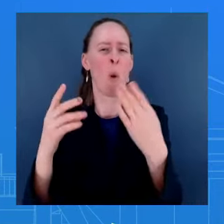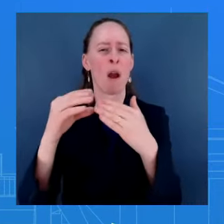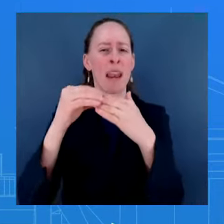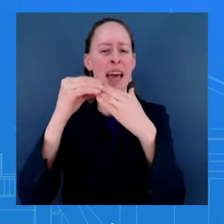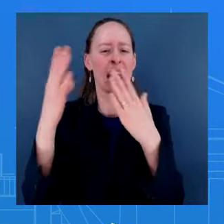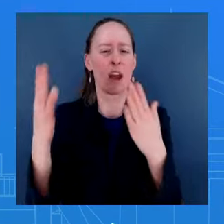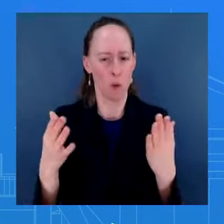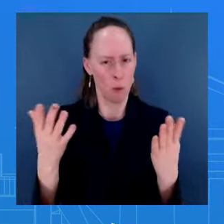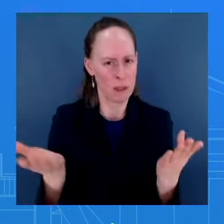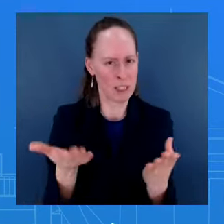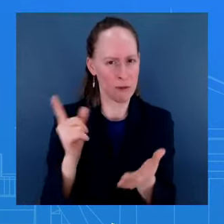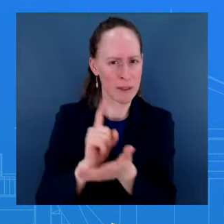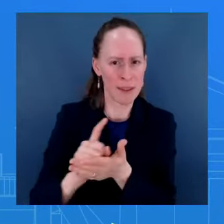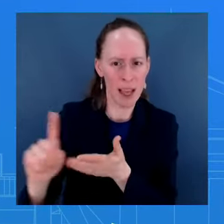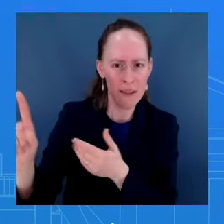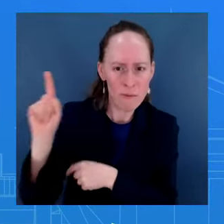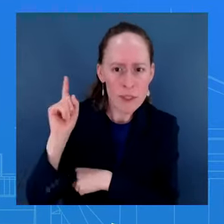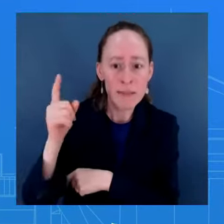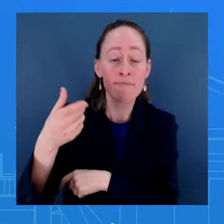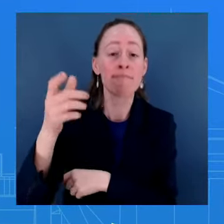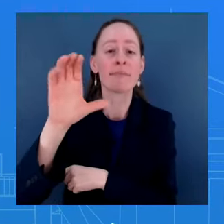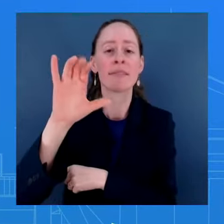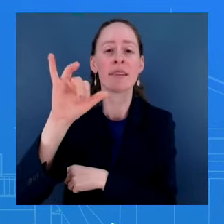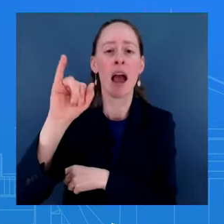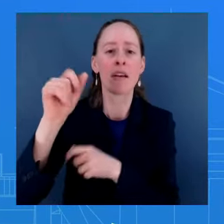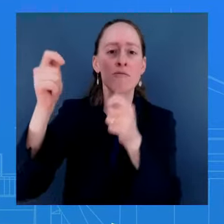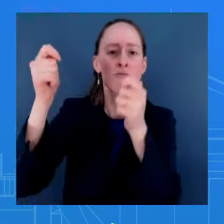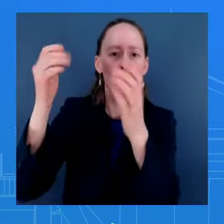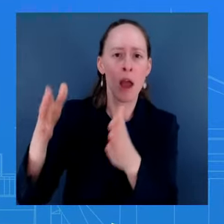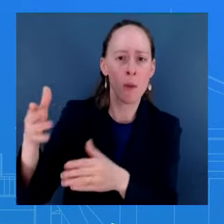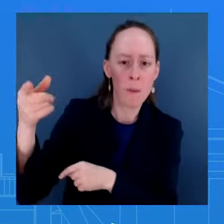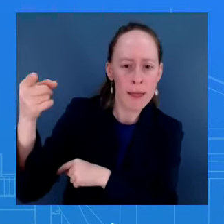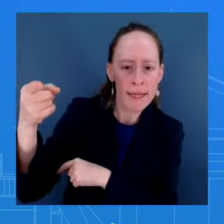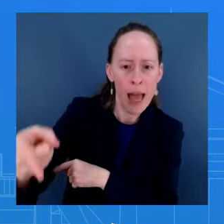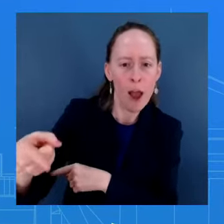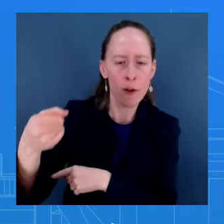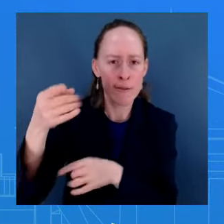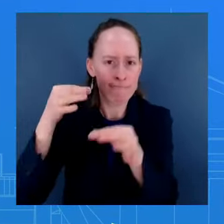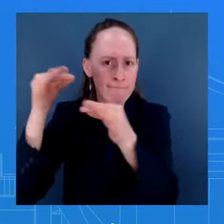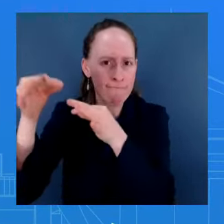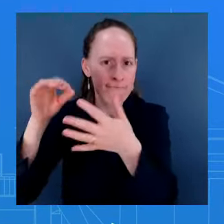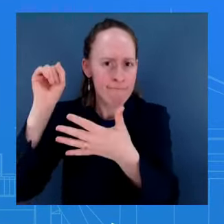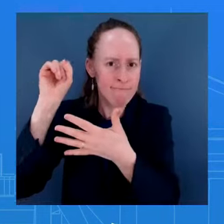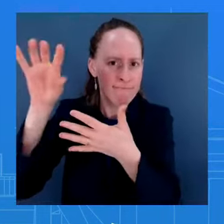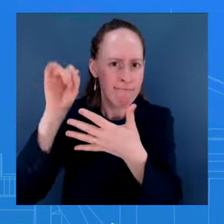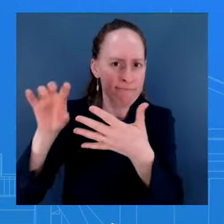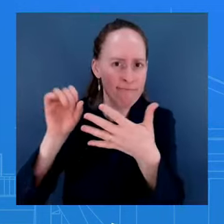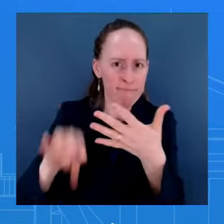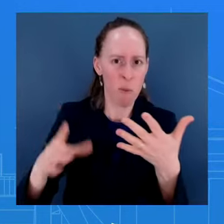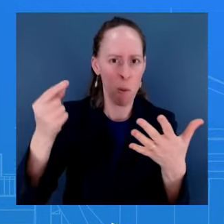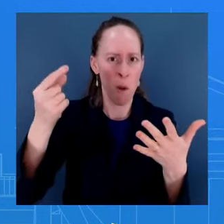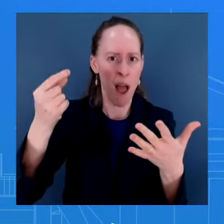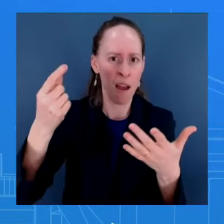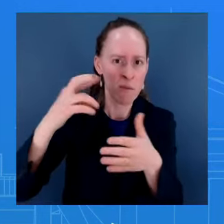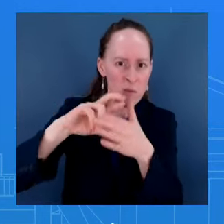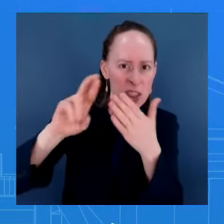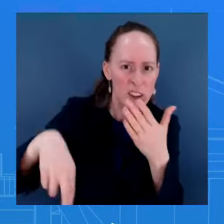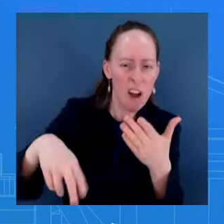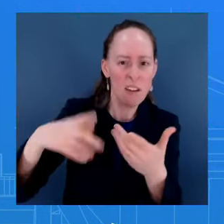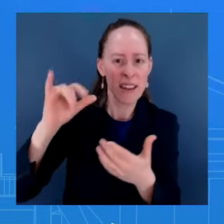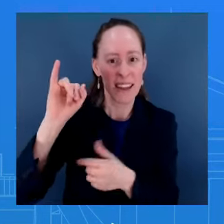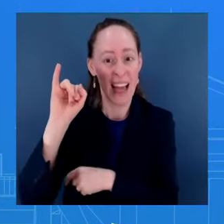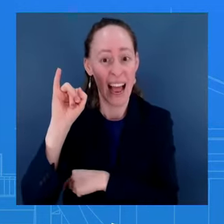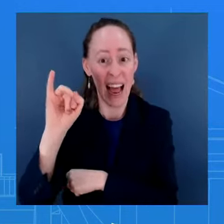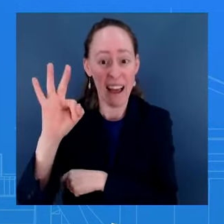was in the room and he laid out the dire consequences for Ukraine. Look, we have to stand up for, just like